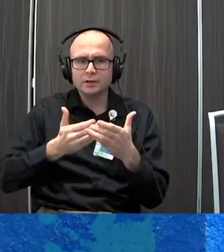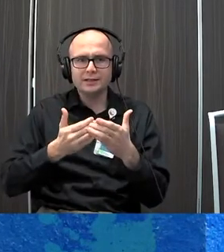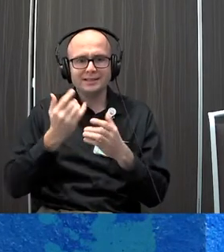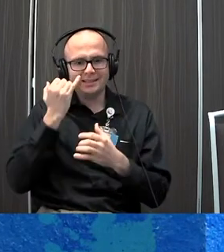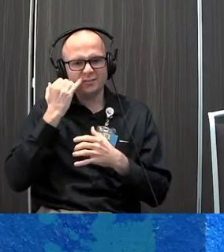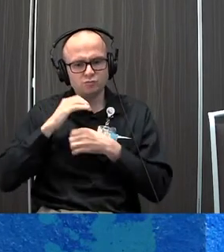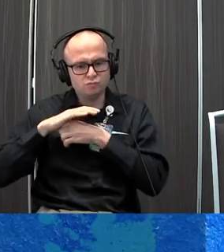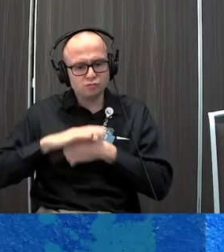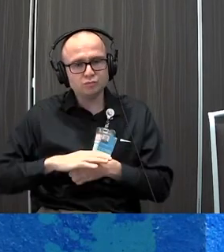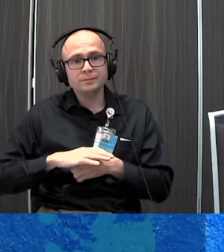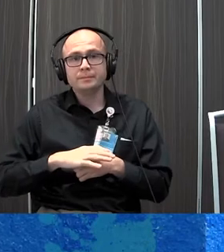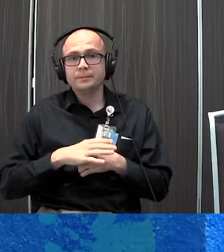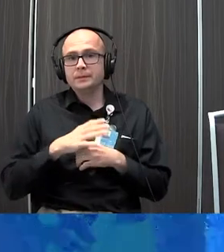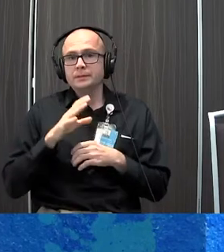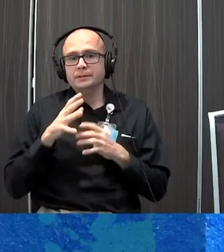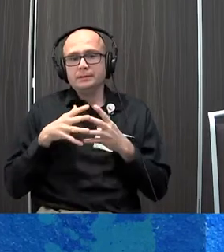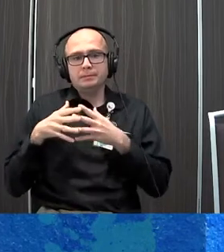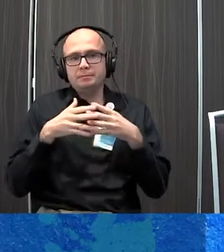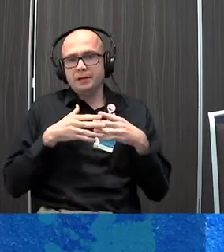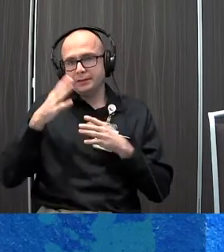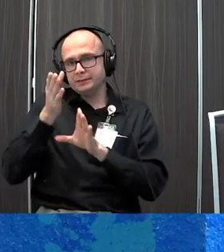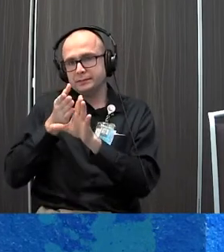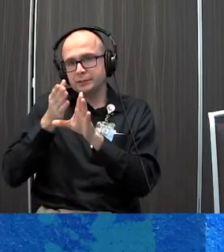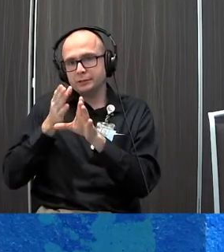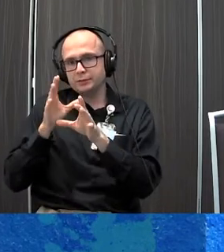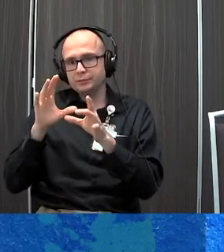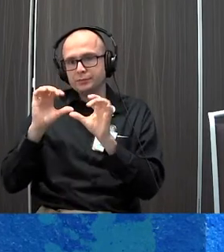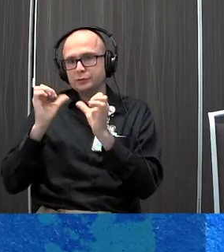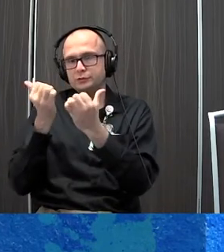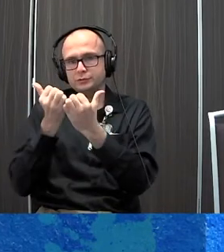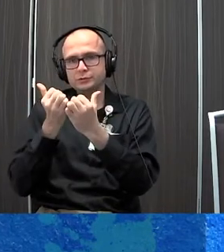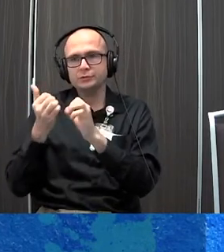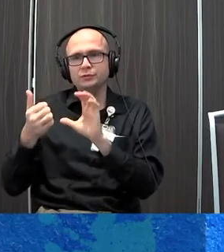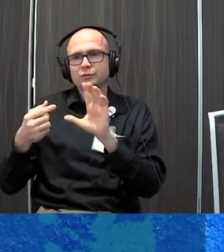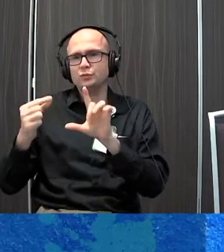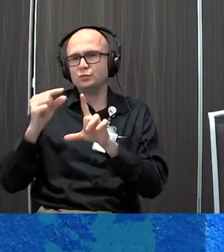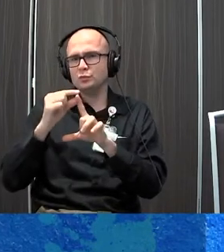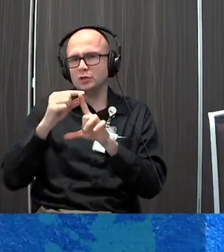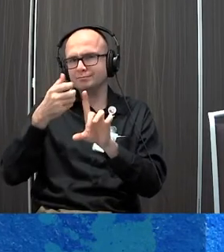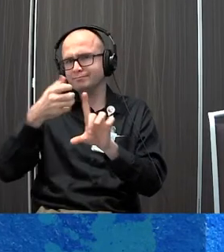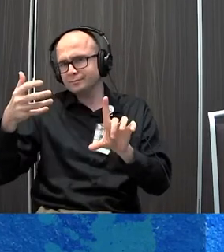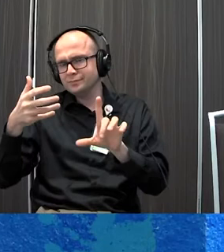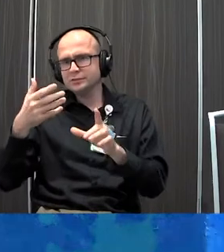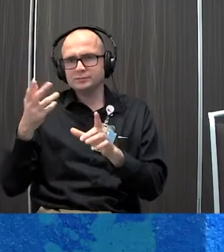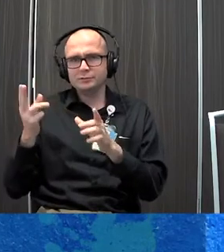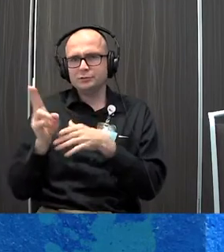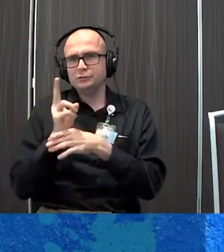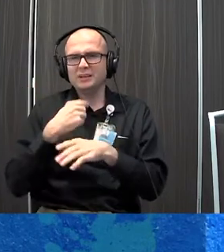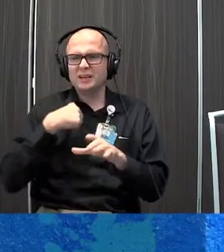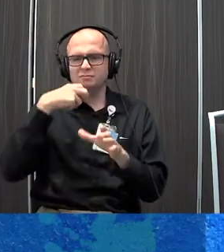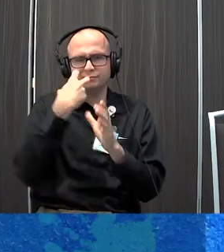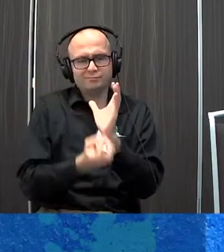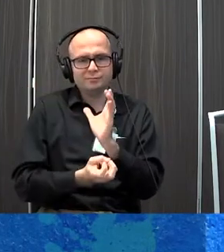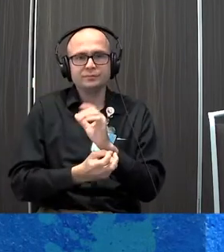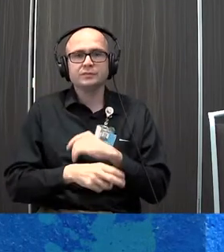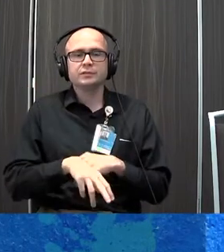stress? The American Psychological Association, this is the definition that they use, which is fine, but I'm going to go a little bit further. They